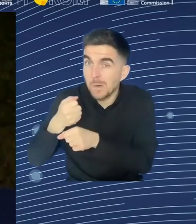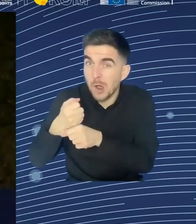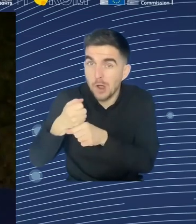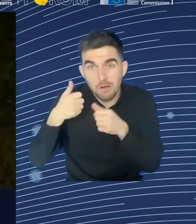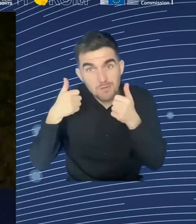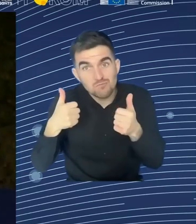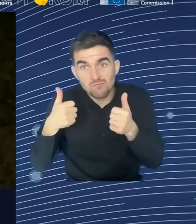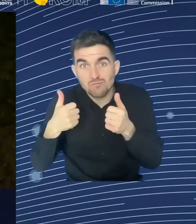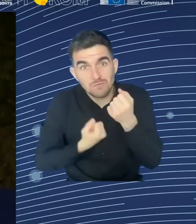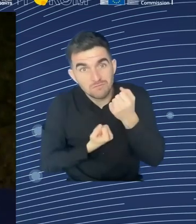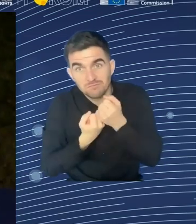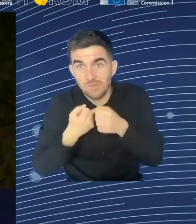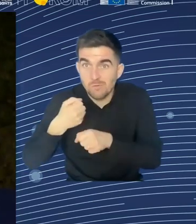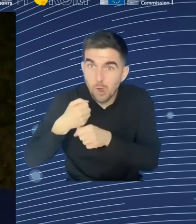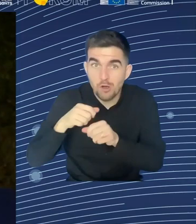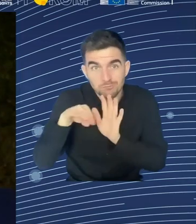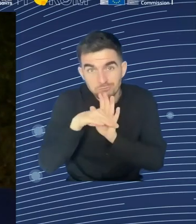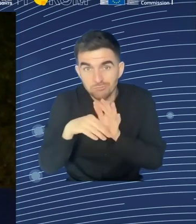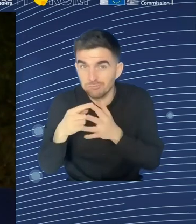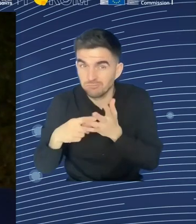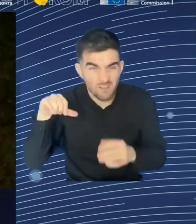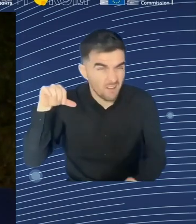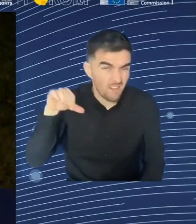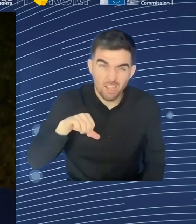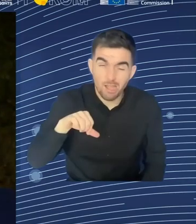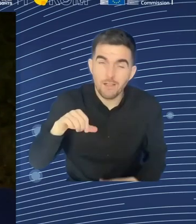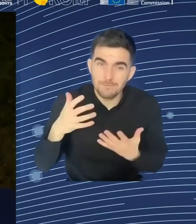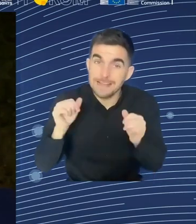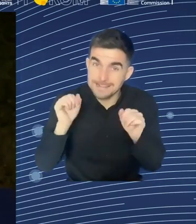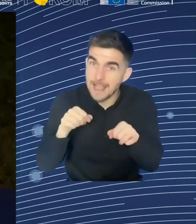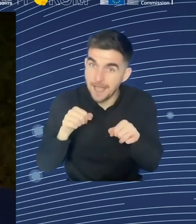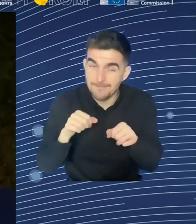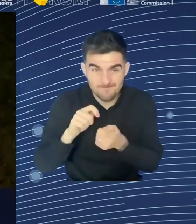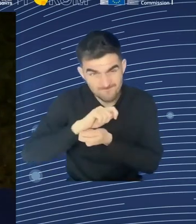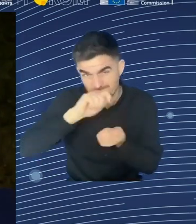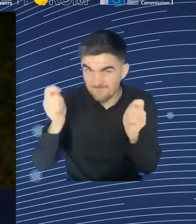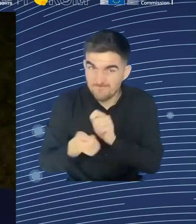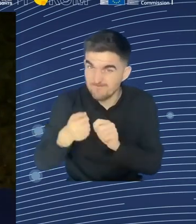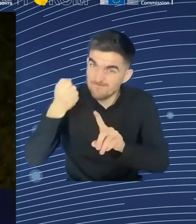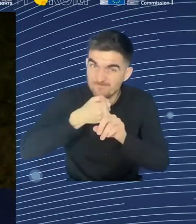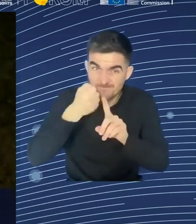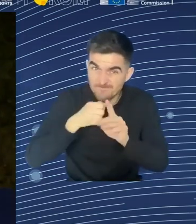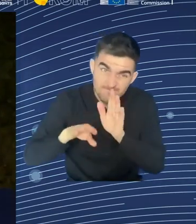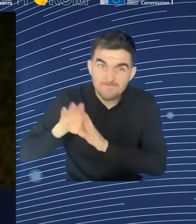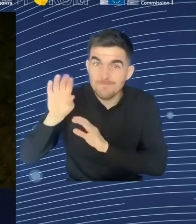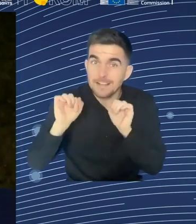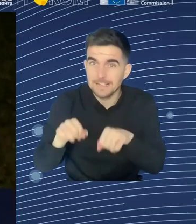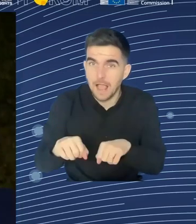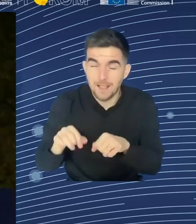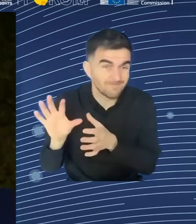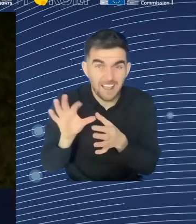nobody wants to go there. And then that is why it's so important to improve working conditions, so that